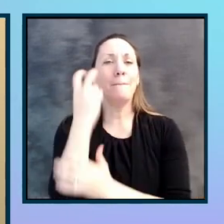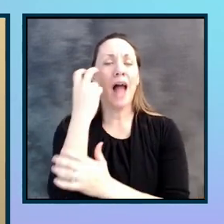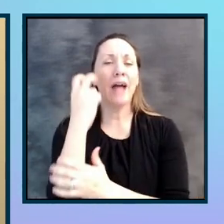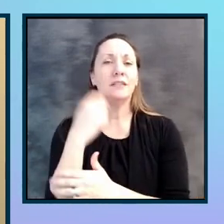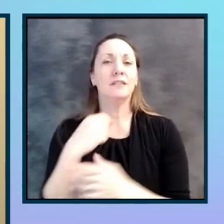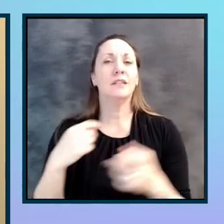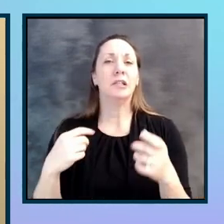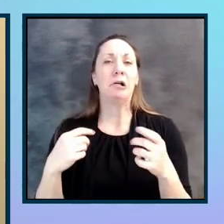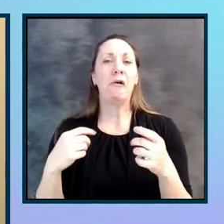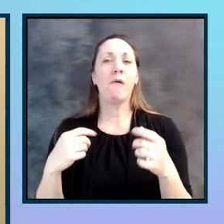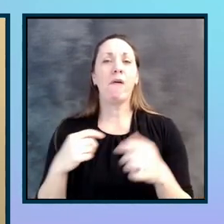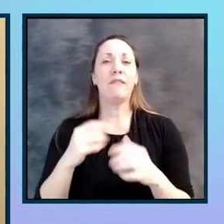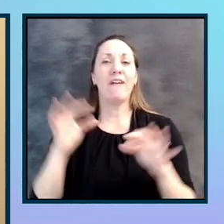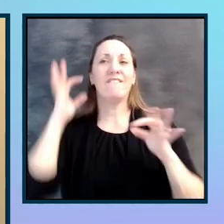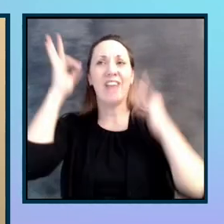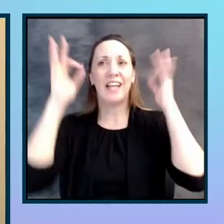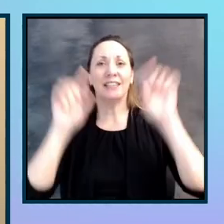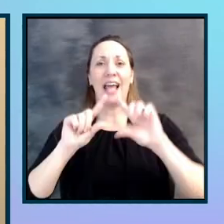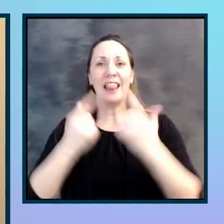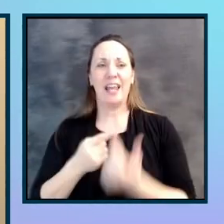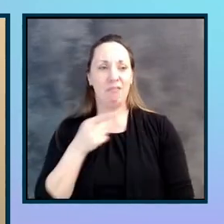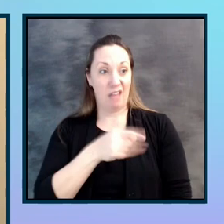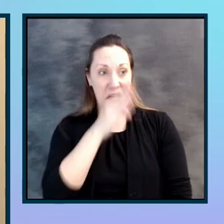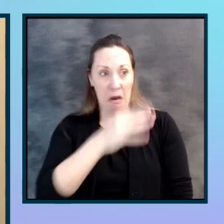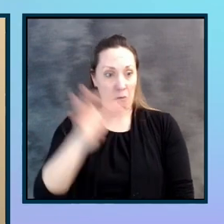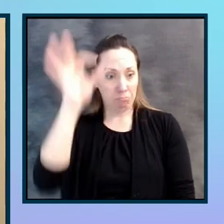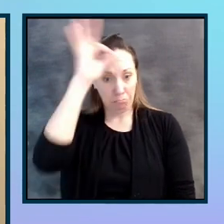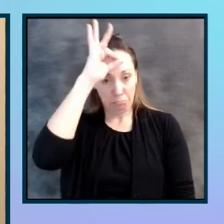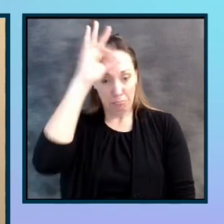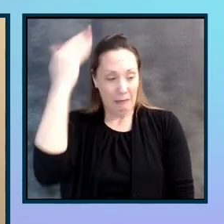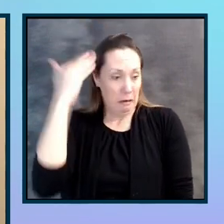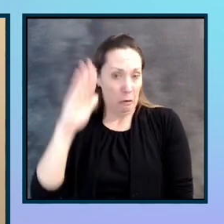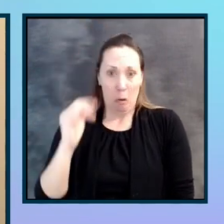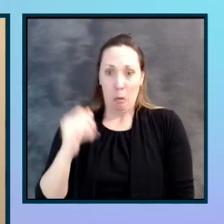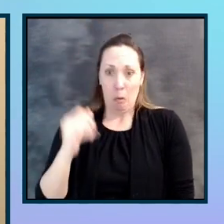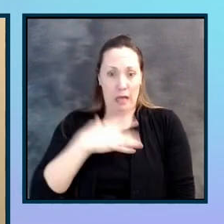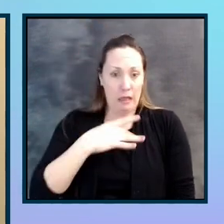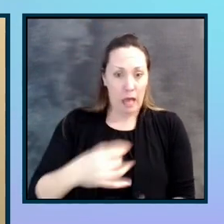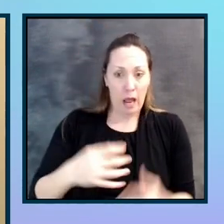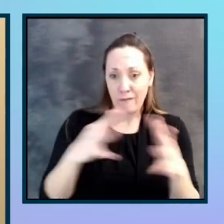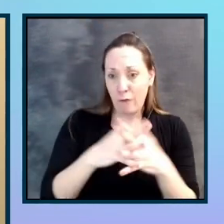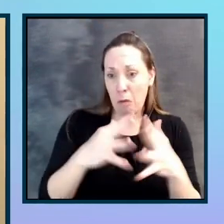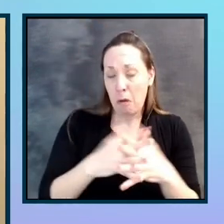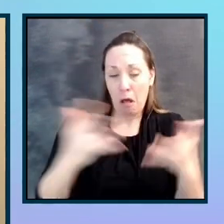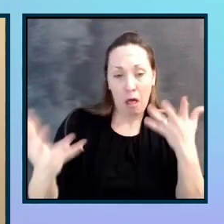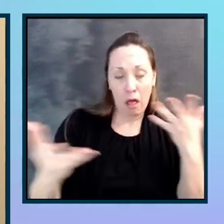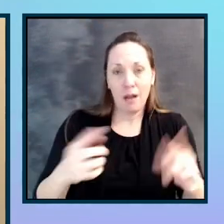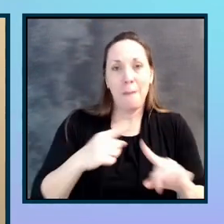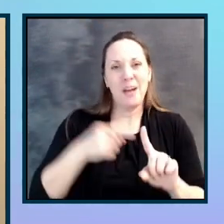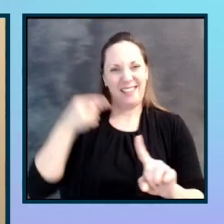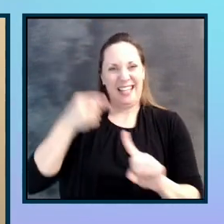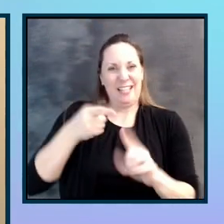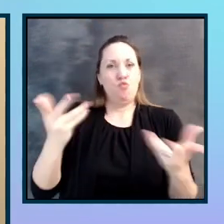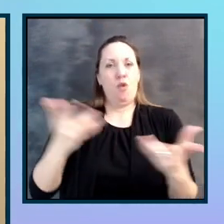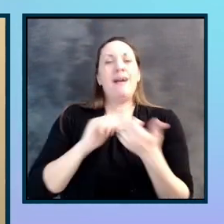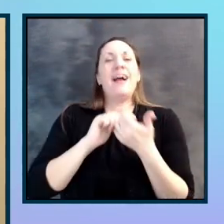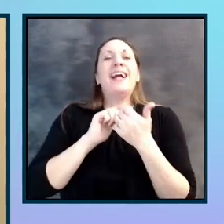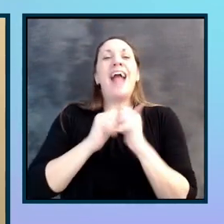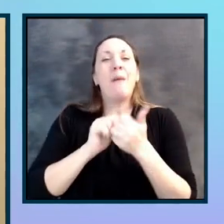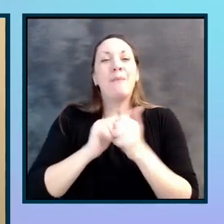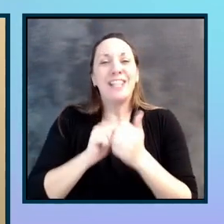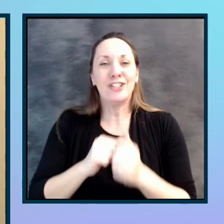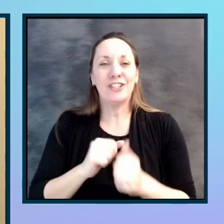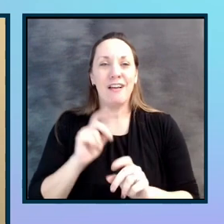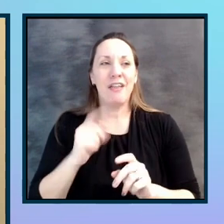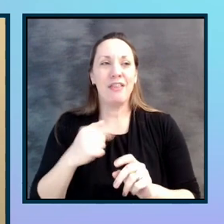they didn't, they had never played fantasy before. They didn't know if they were huge football fans, but it's the competition that it brings out in